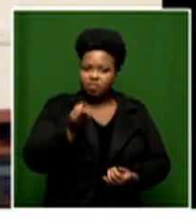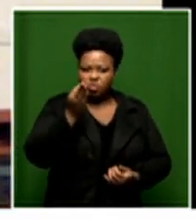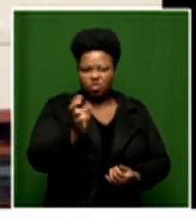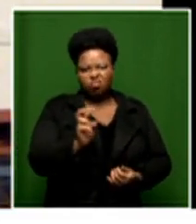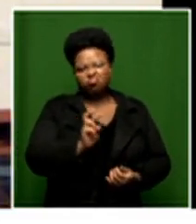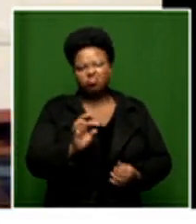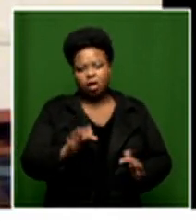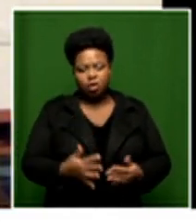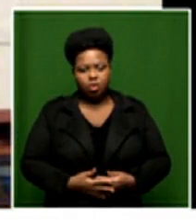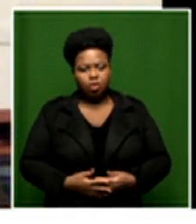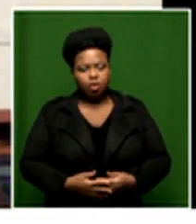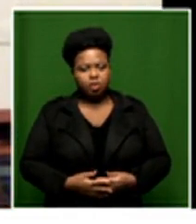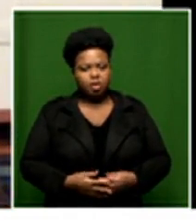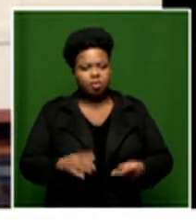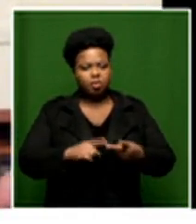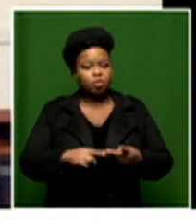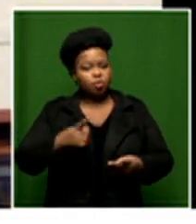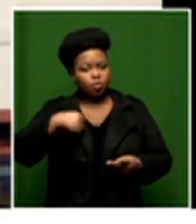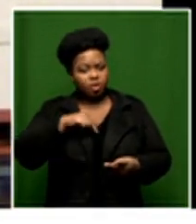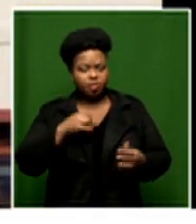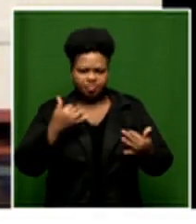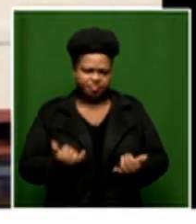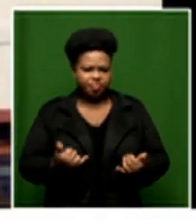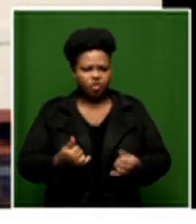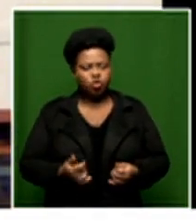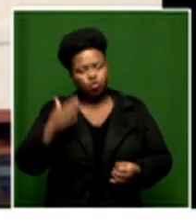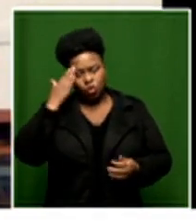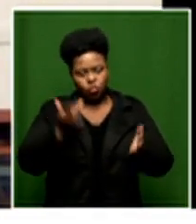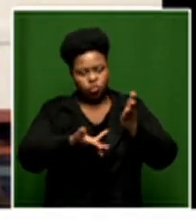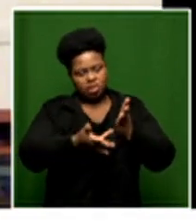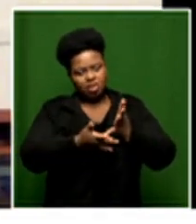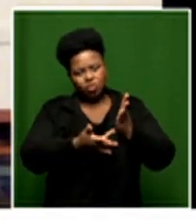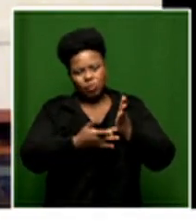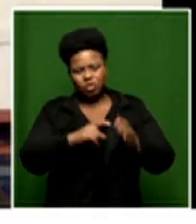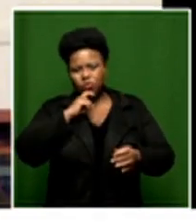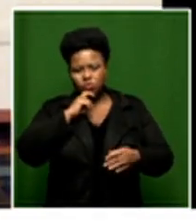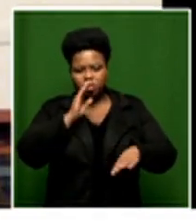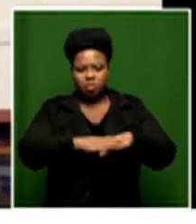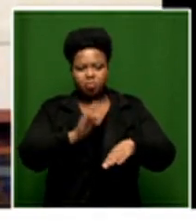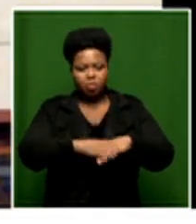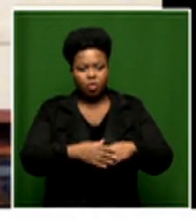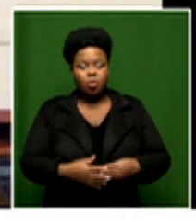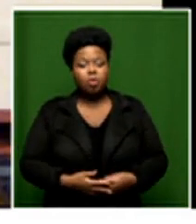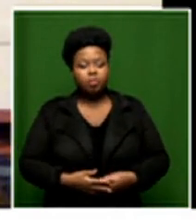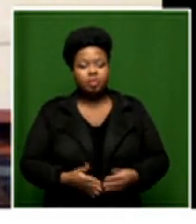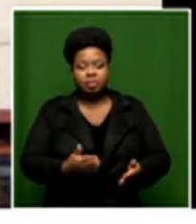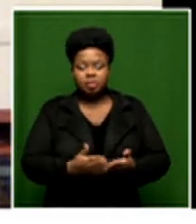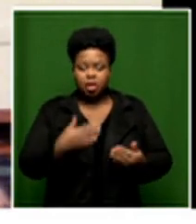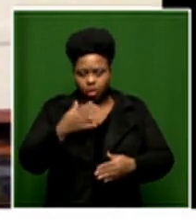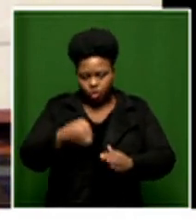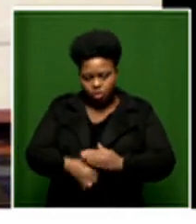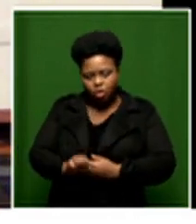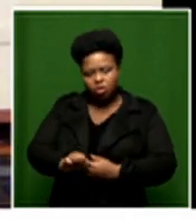we're raising a generation of what i guess are being called digital natives that they're children who are being born with the idea of